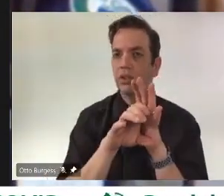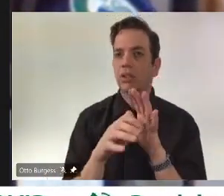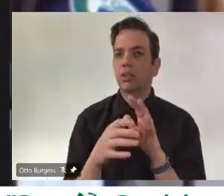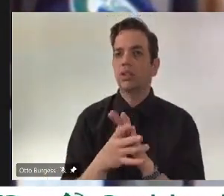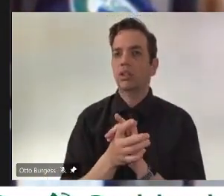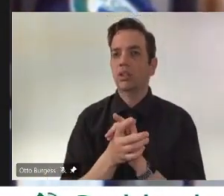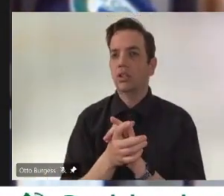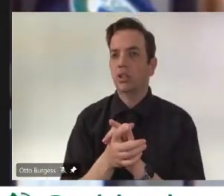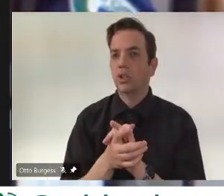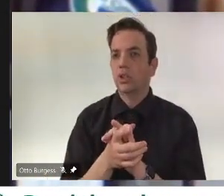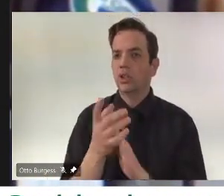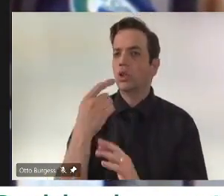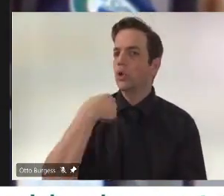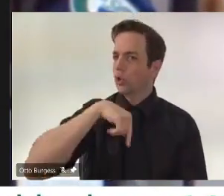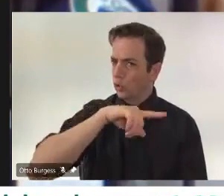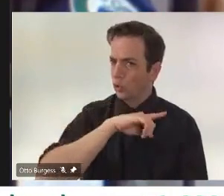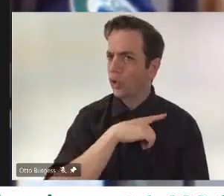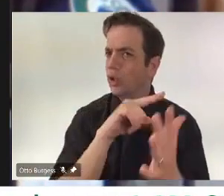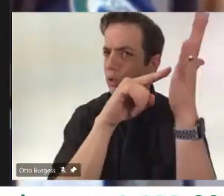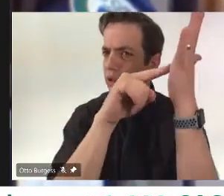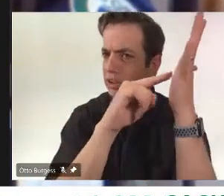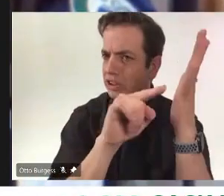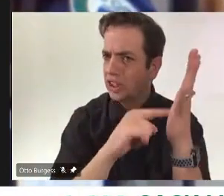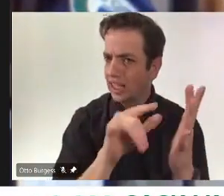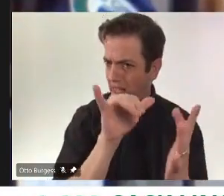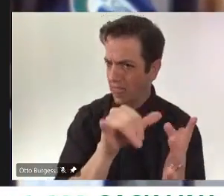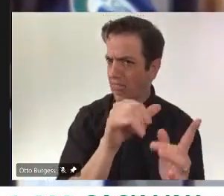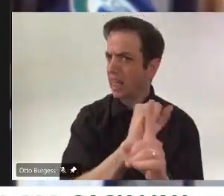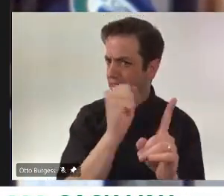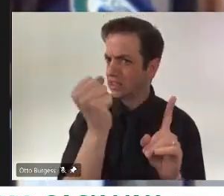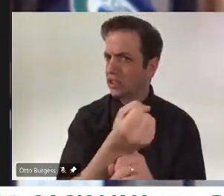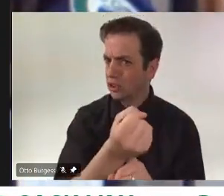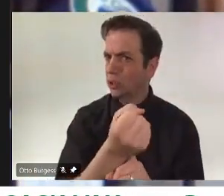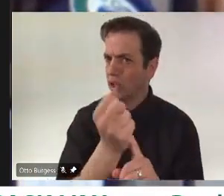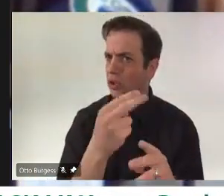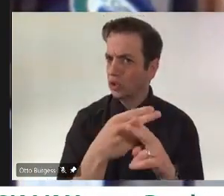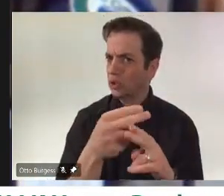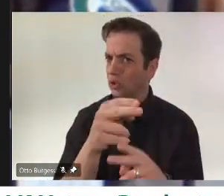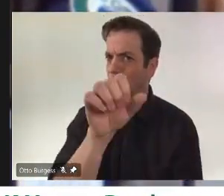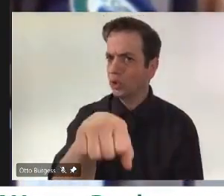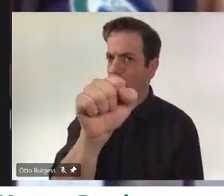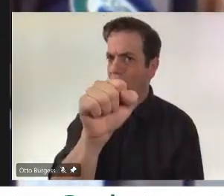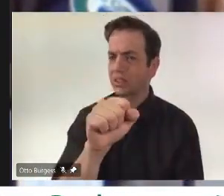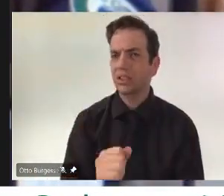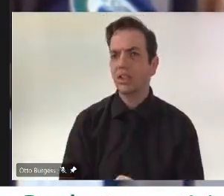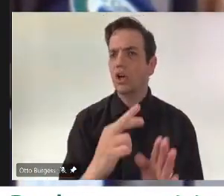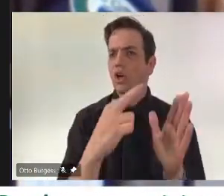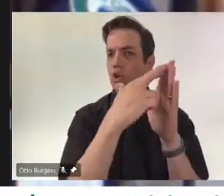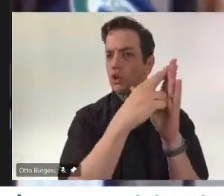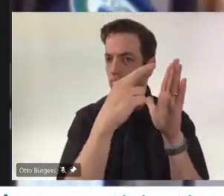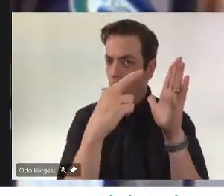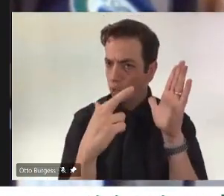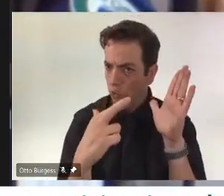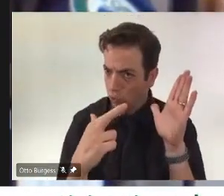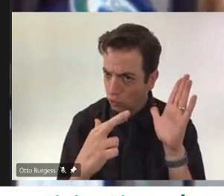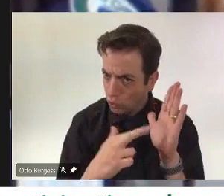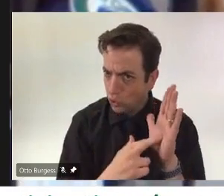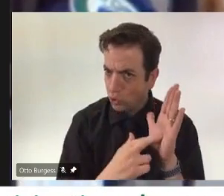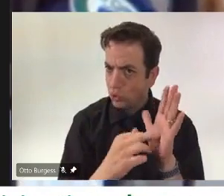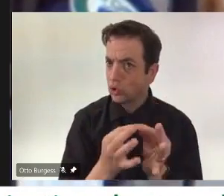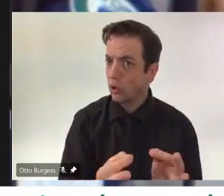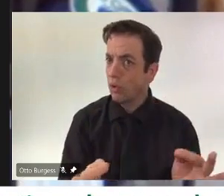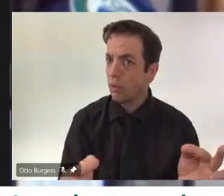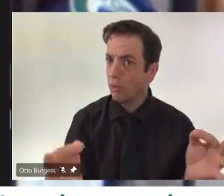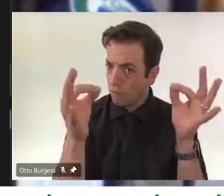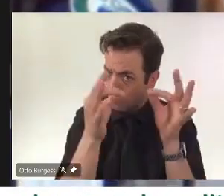close look at the situation here. The rules are the rules. There's a reason we have these restrictions in place